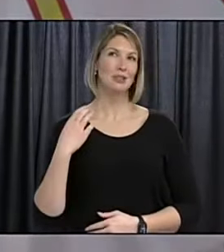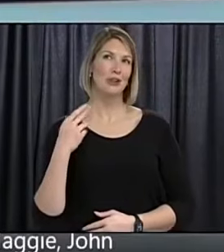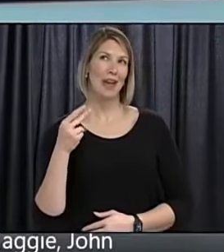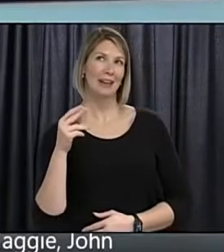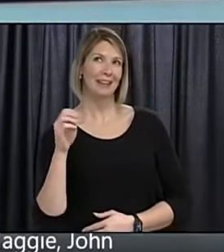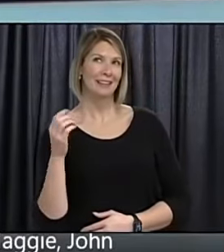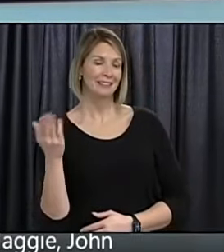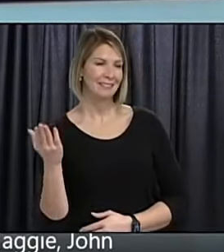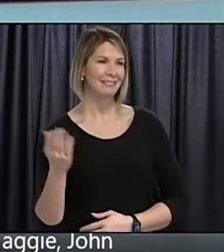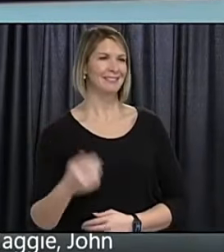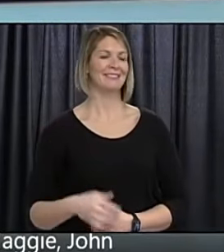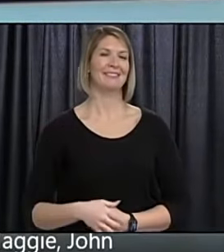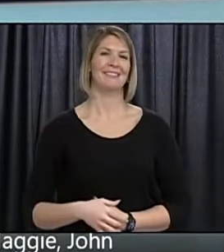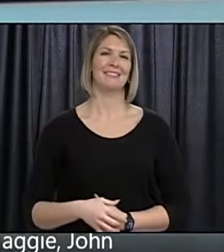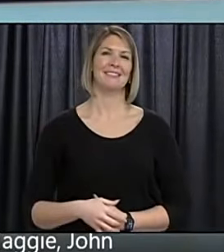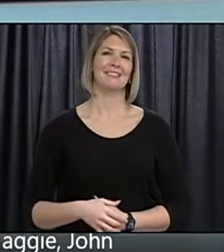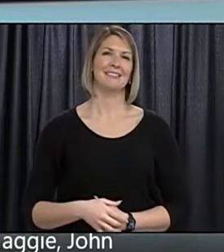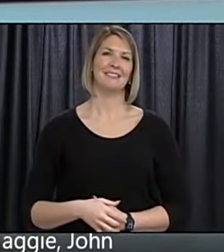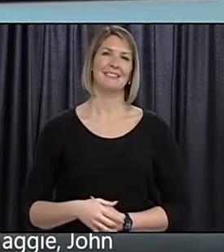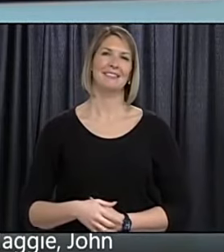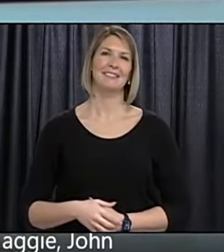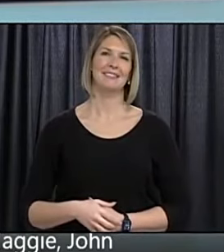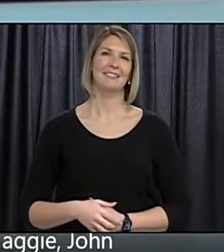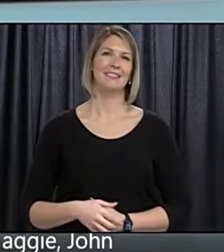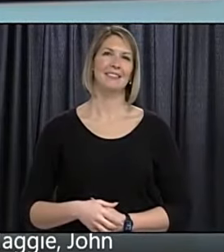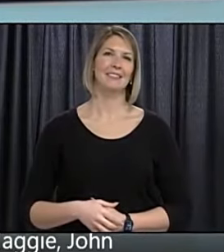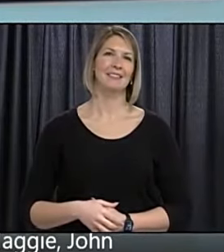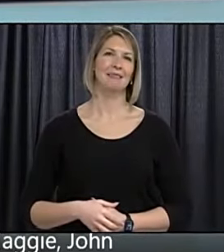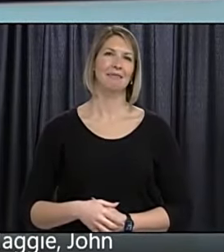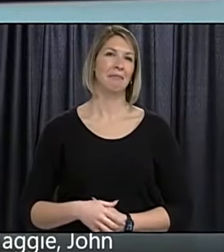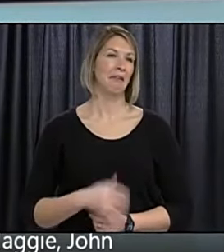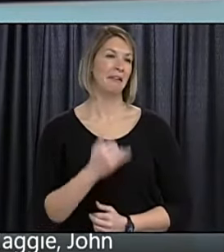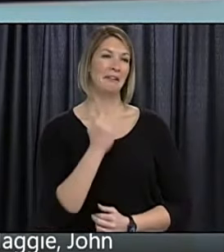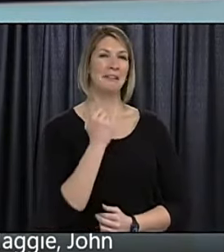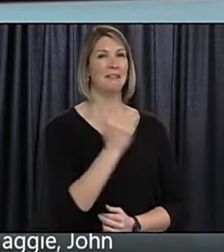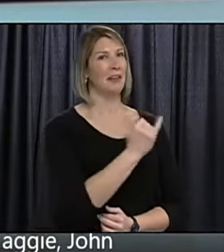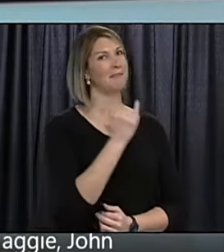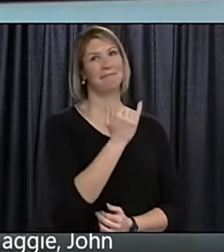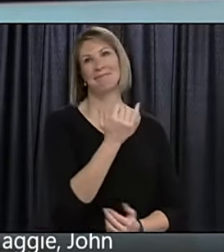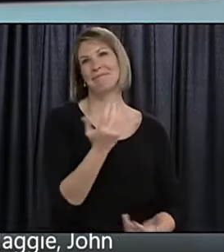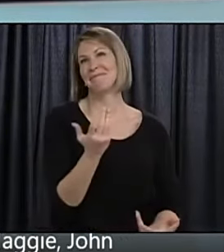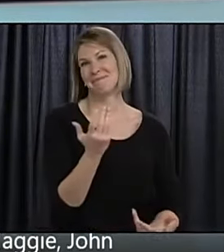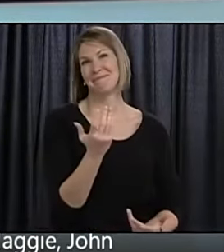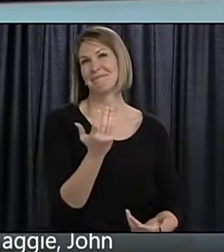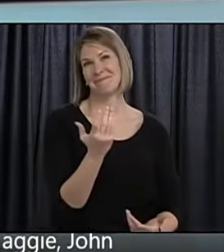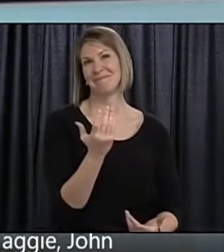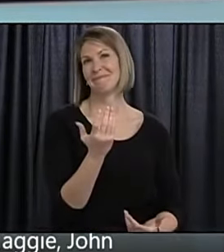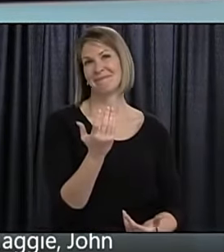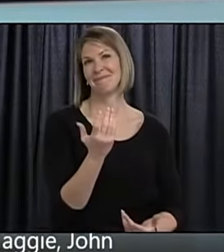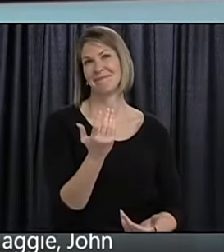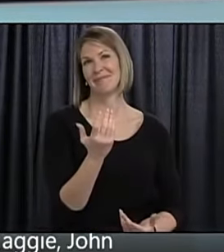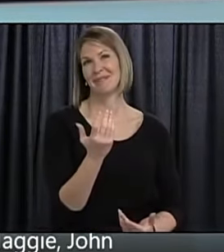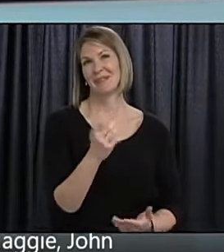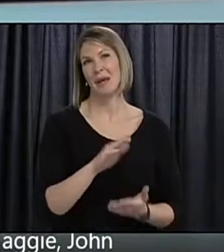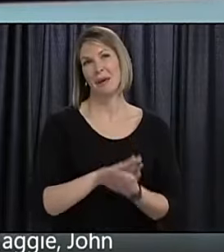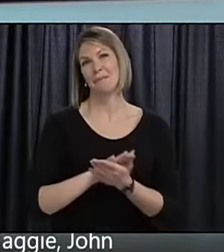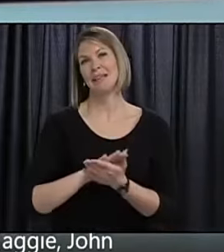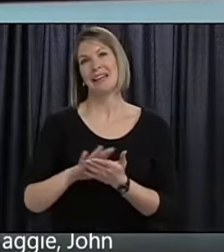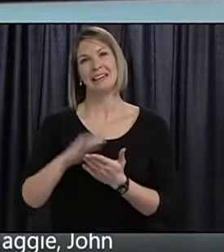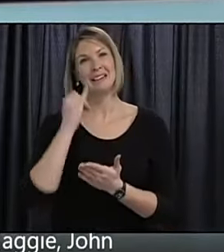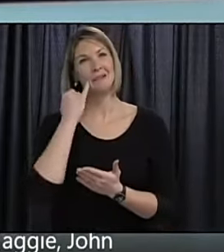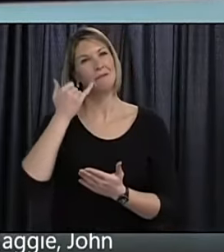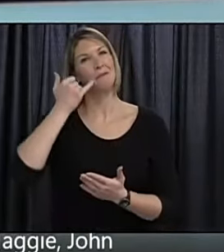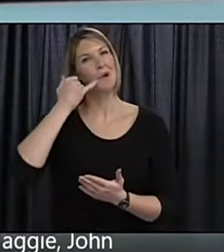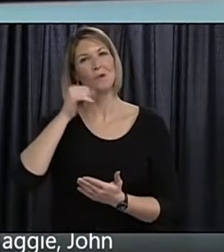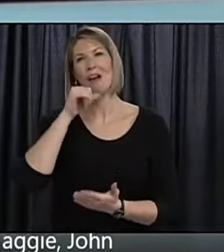uh haggie uh i don't think i'm really that different from uh dr fitzgerald it would be nice if the phone didn't ring